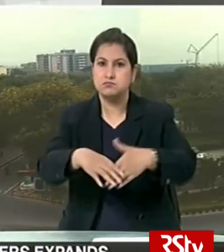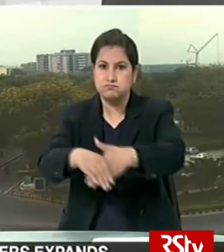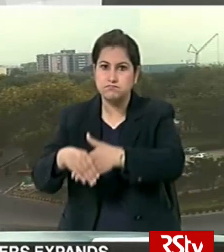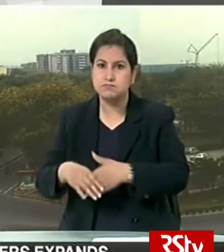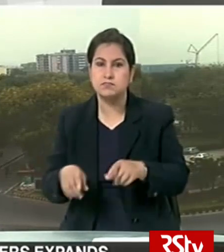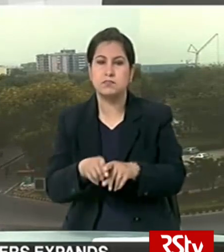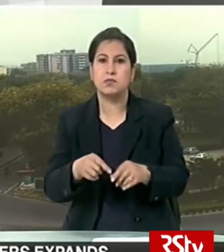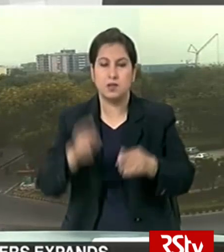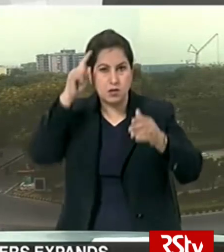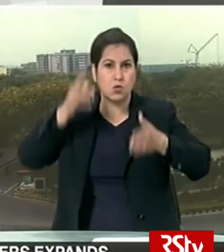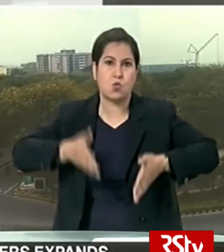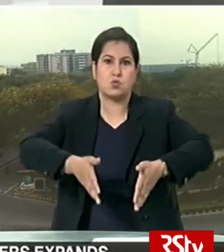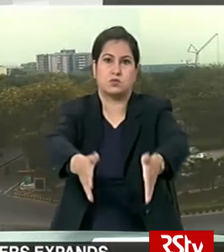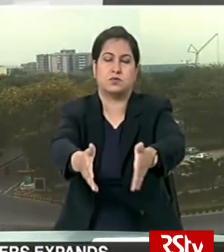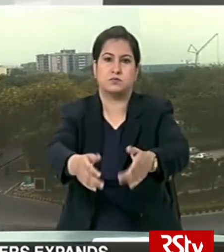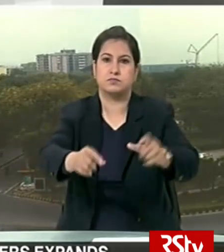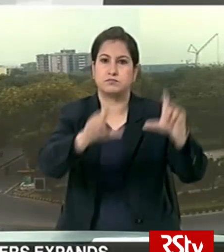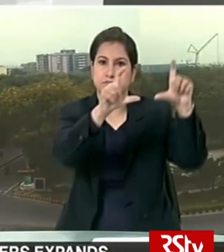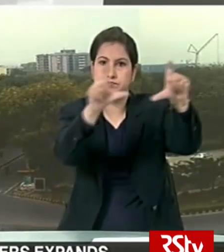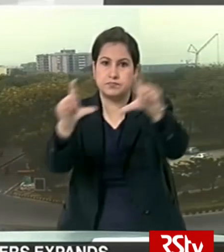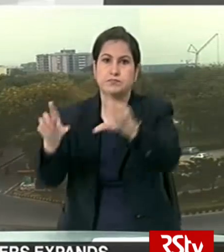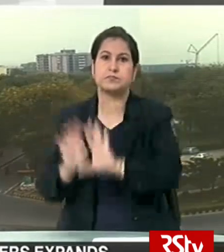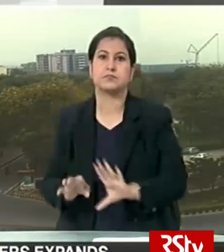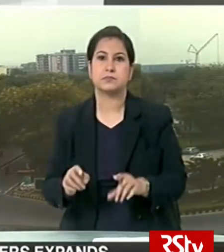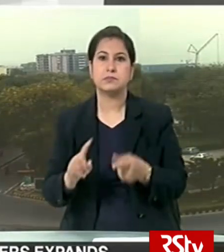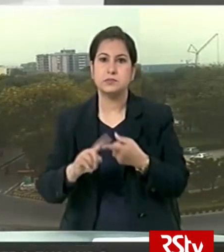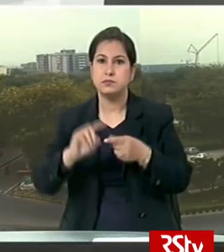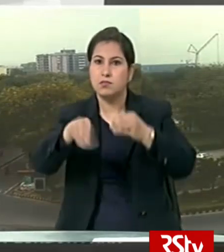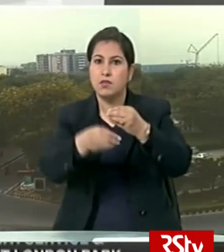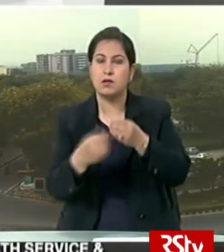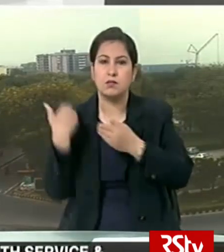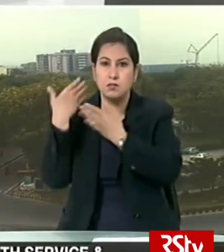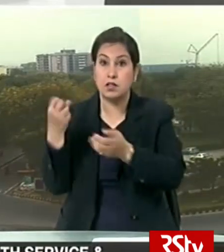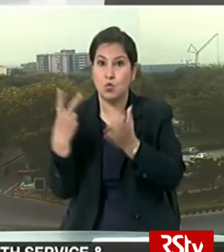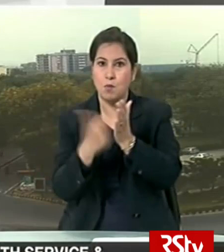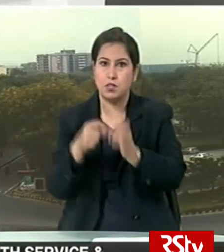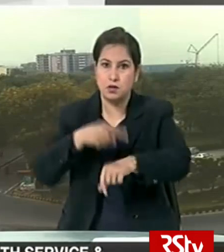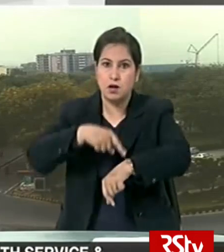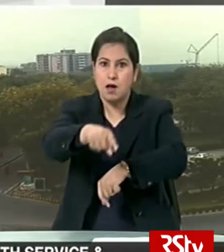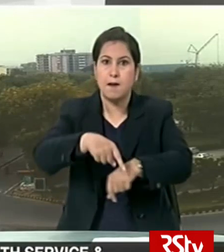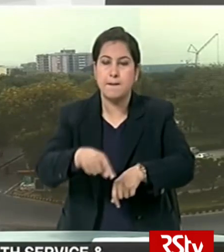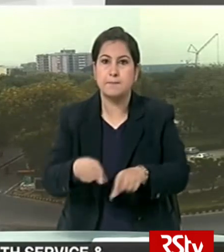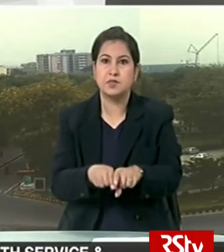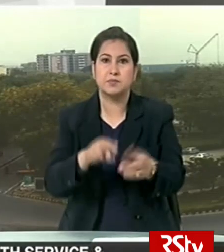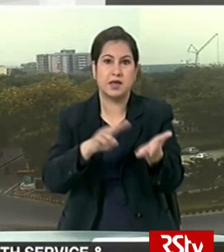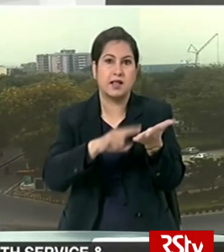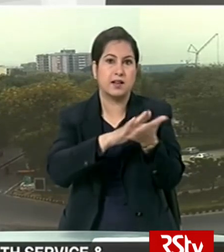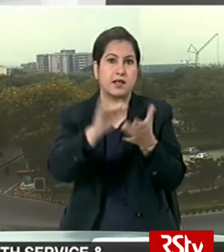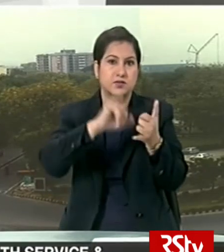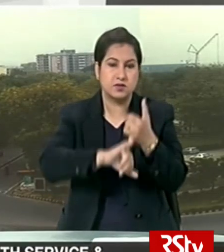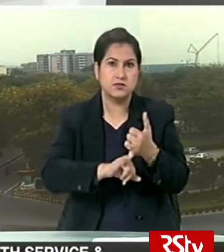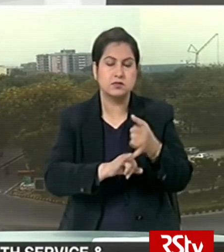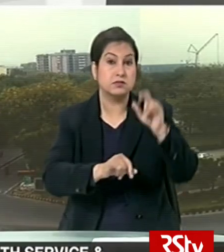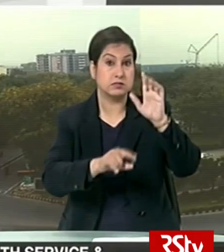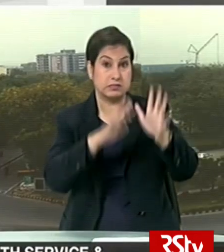arranged along the roadside Elements have continually been added over the past two months as well as praise for the NHS The signs